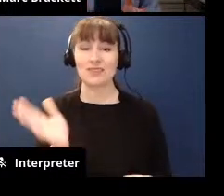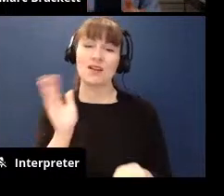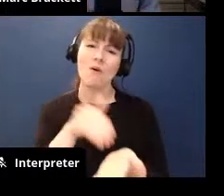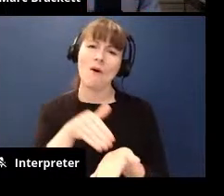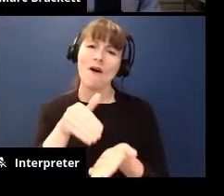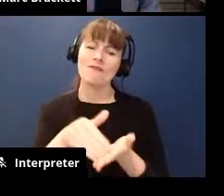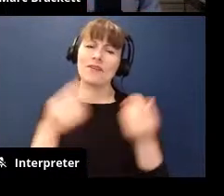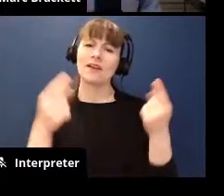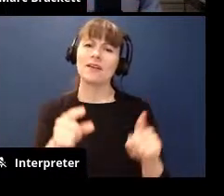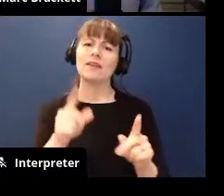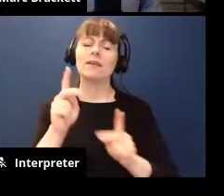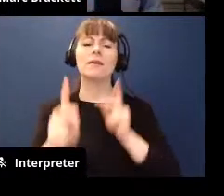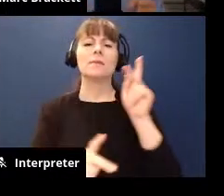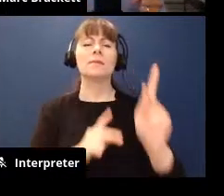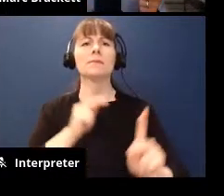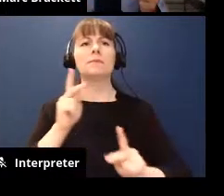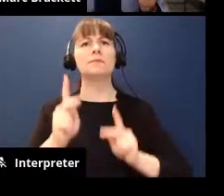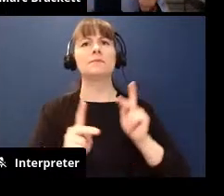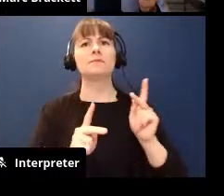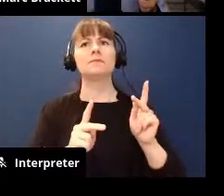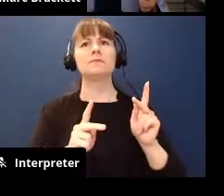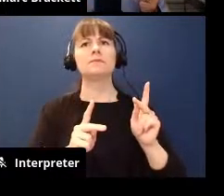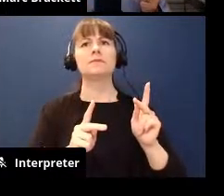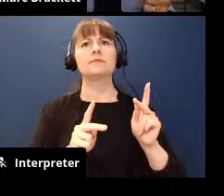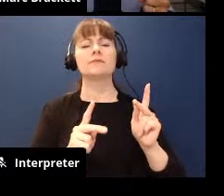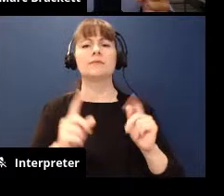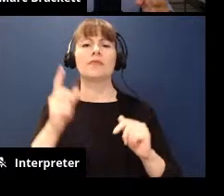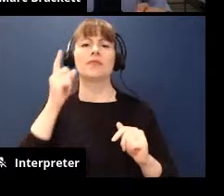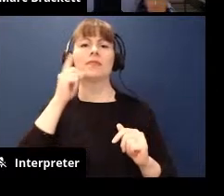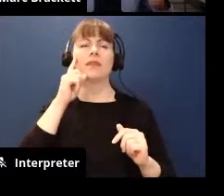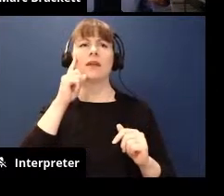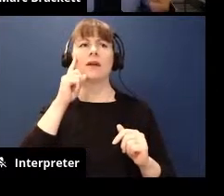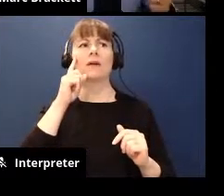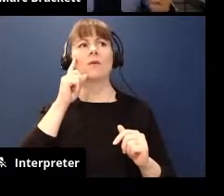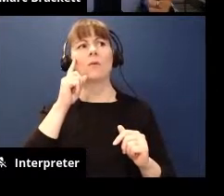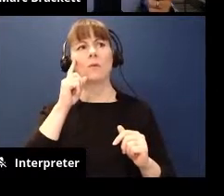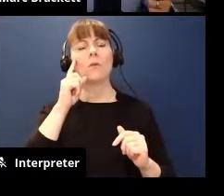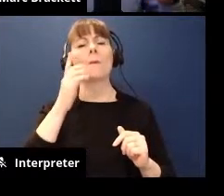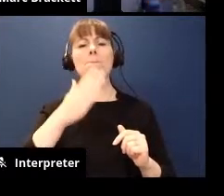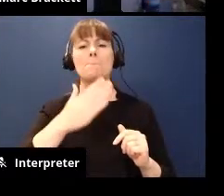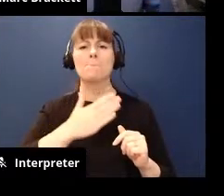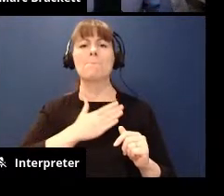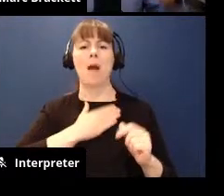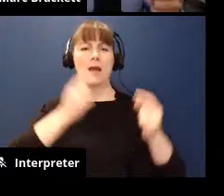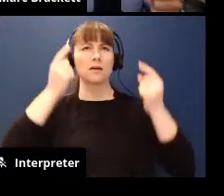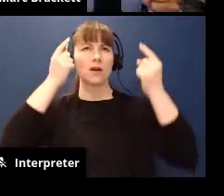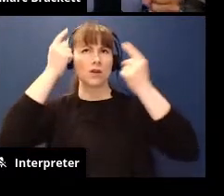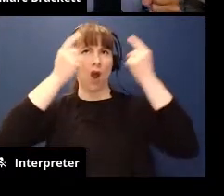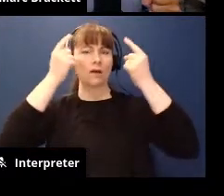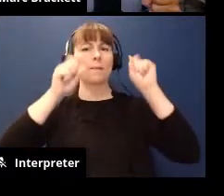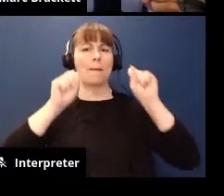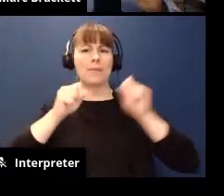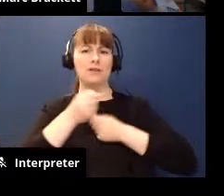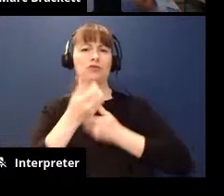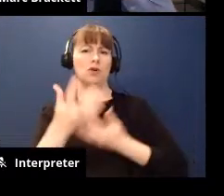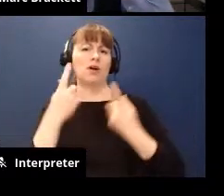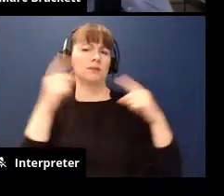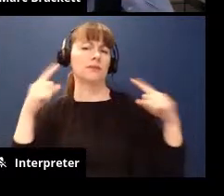people think of like well my cognition you know my cognitive abilities are what make me successful